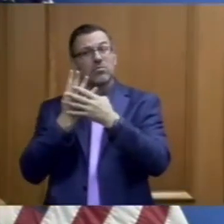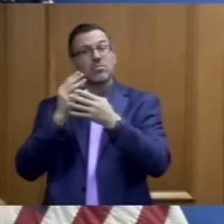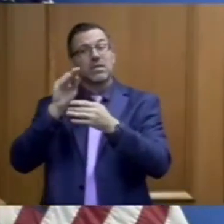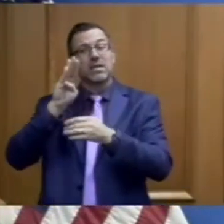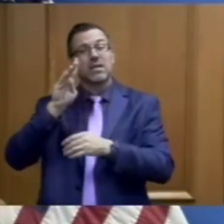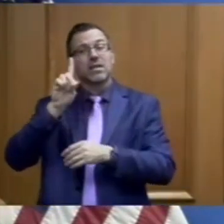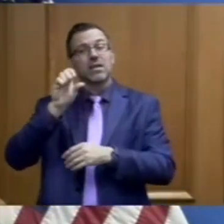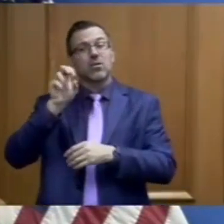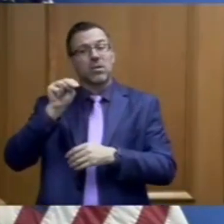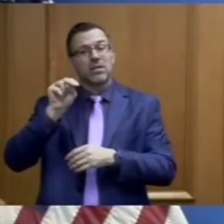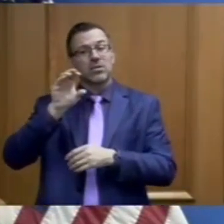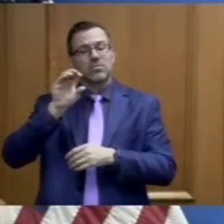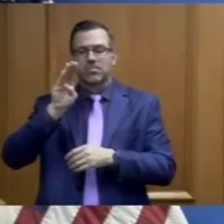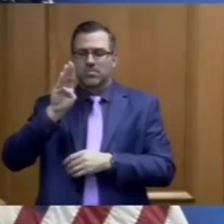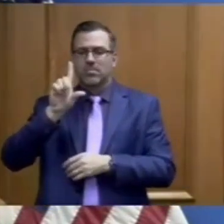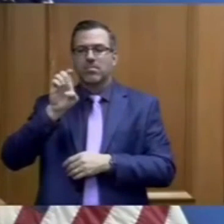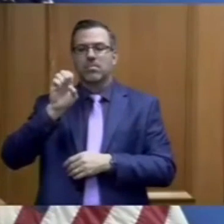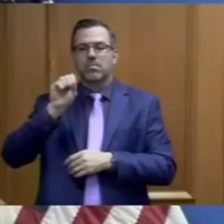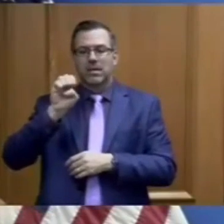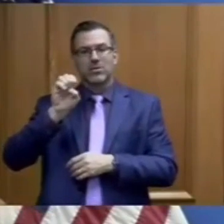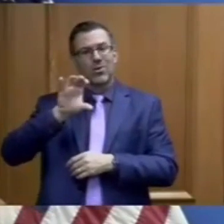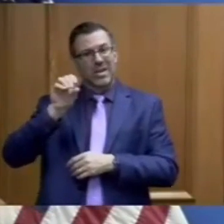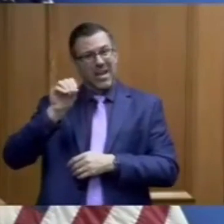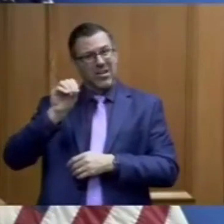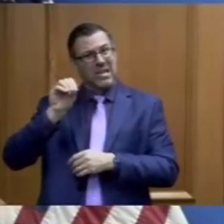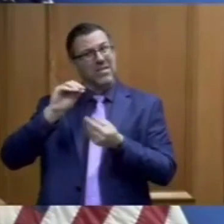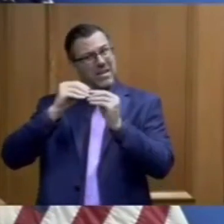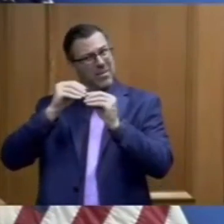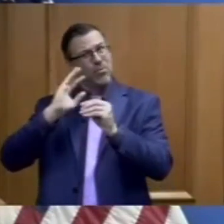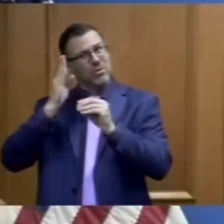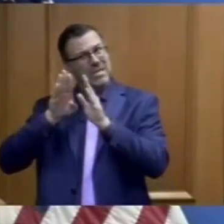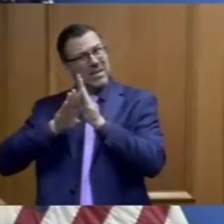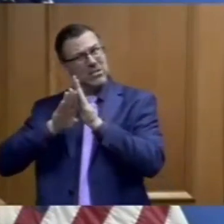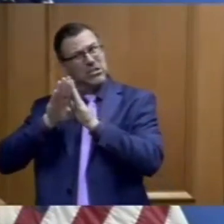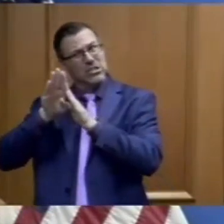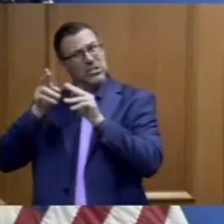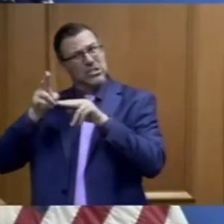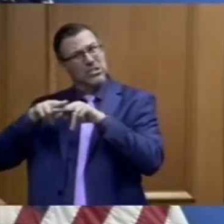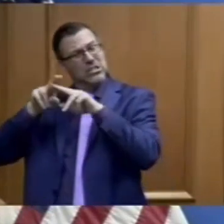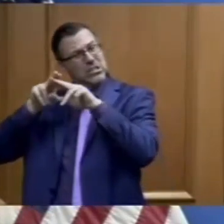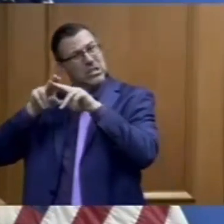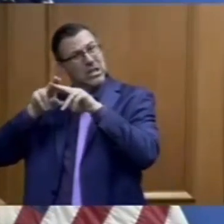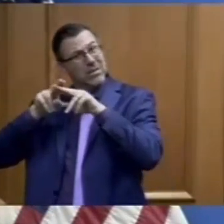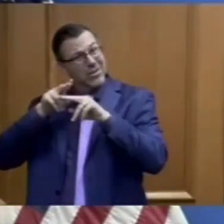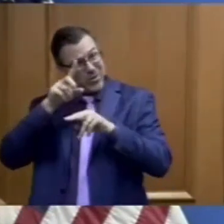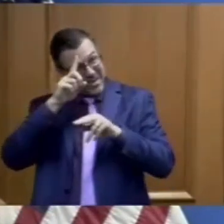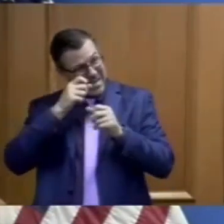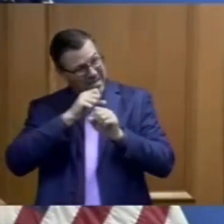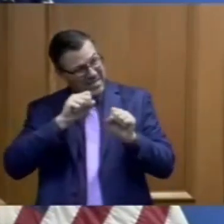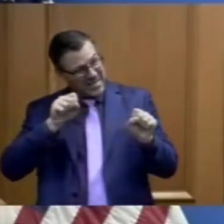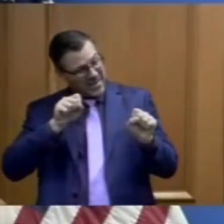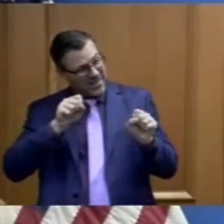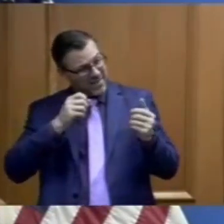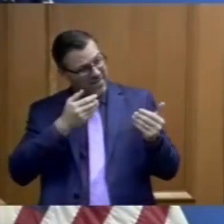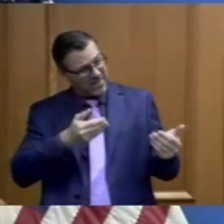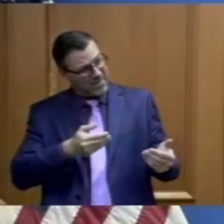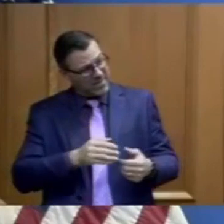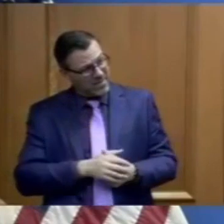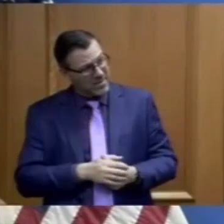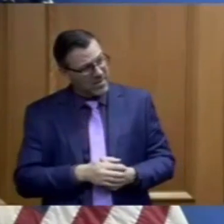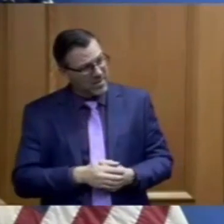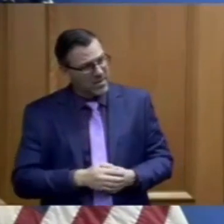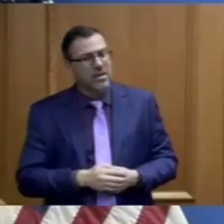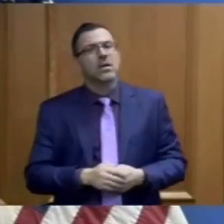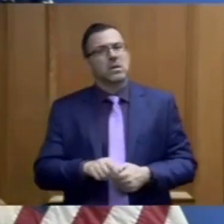and yet another round of mass testing that's happening on the inmates? Yeah, that's in fact what we're doing is